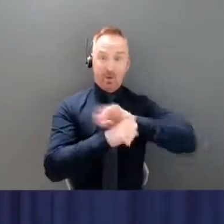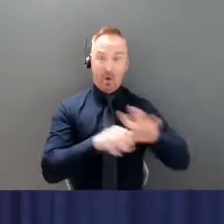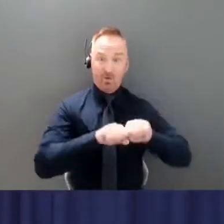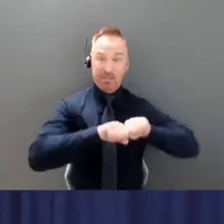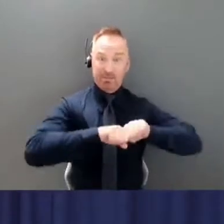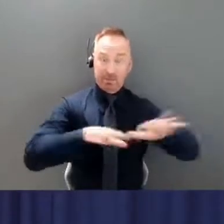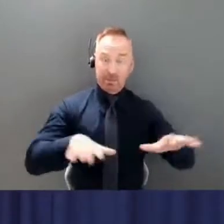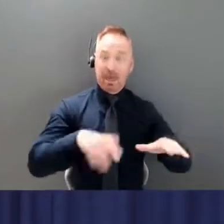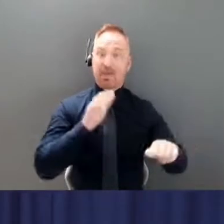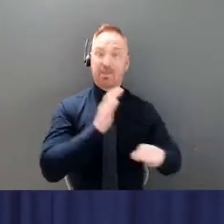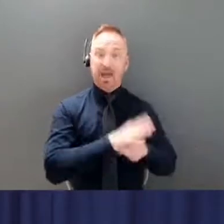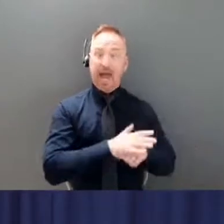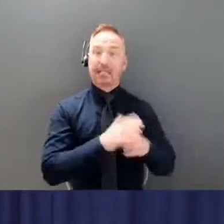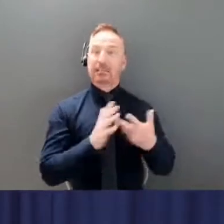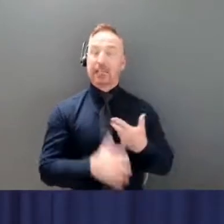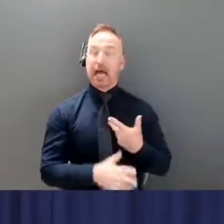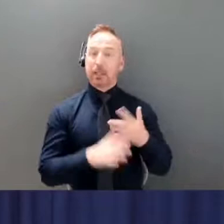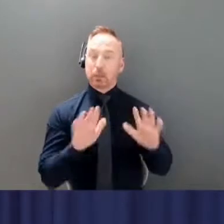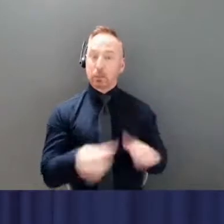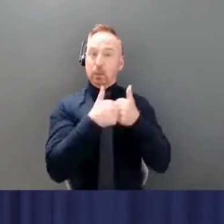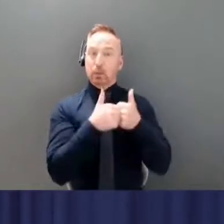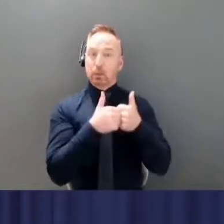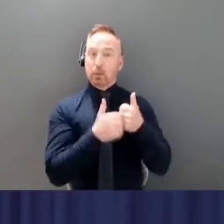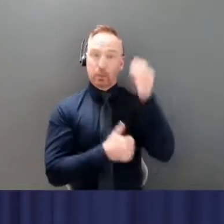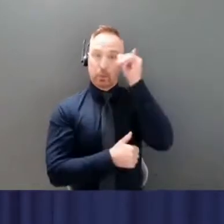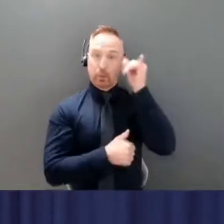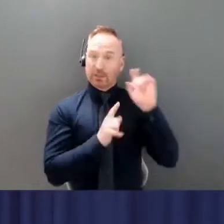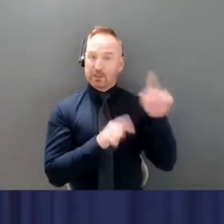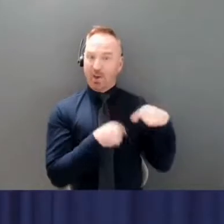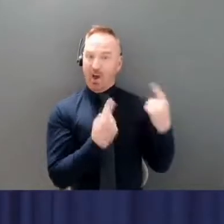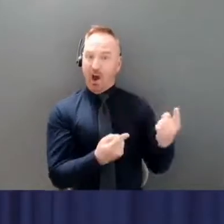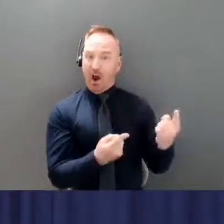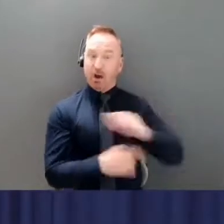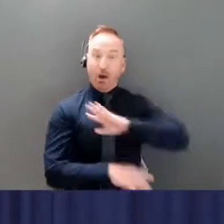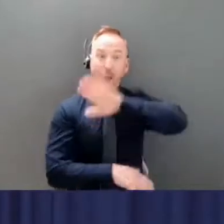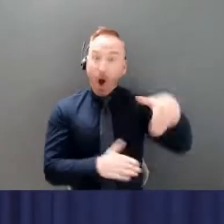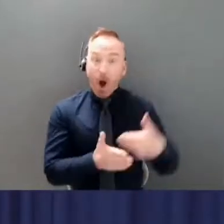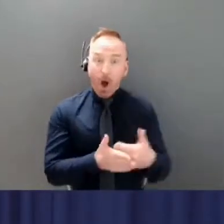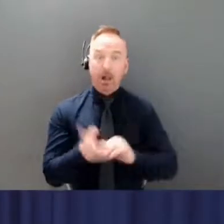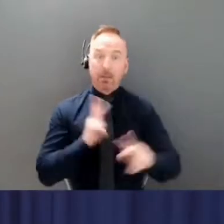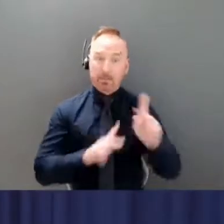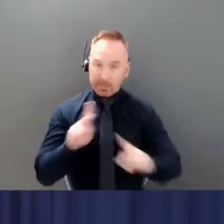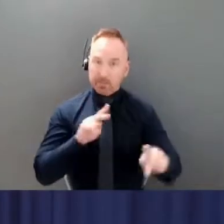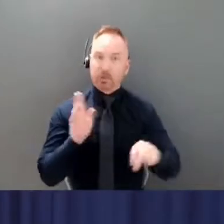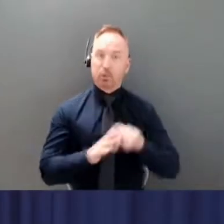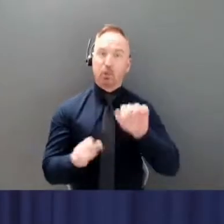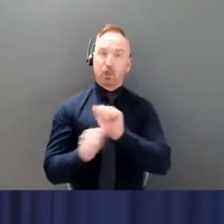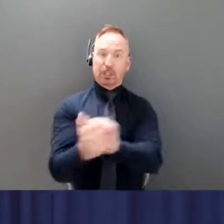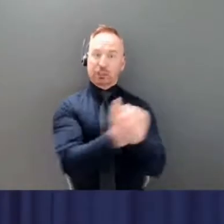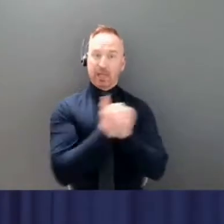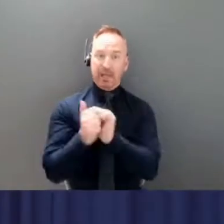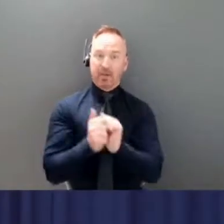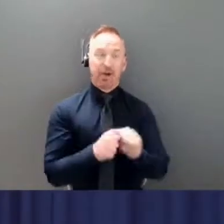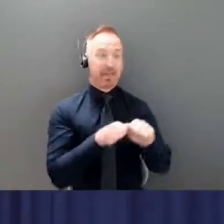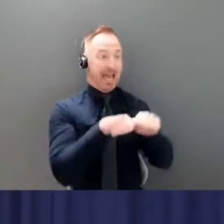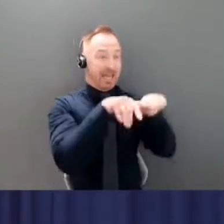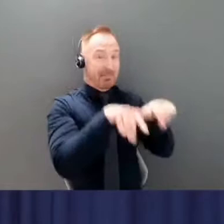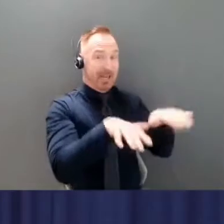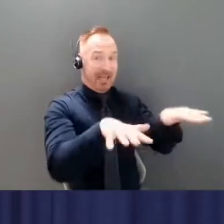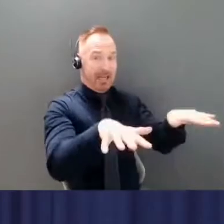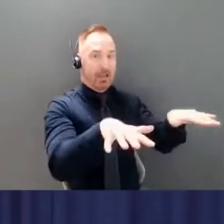we need all UConners to come together to stop COVID-19 from spreading and to get our numbers down.